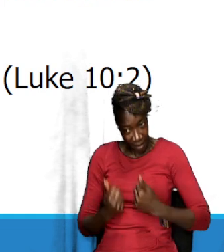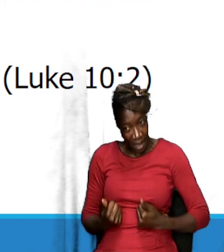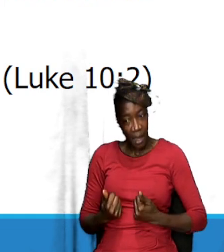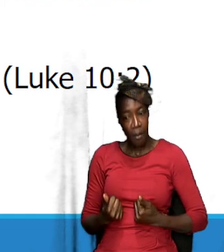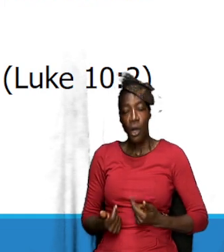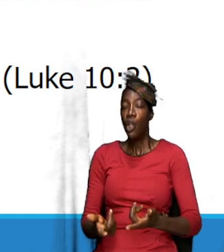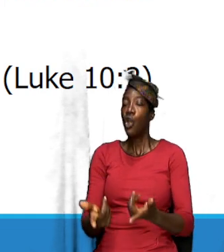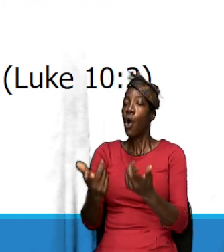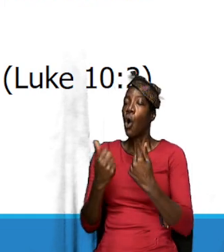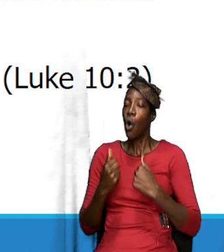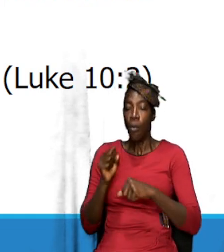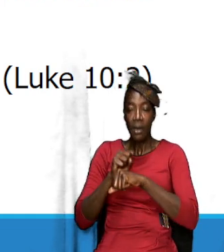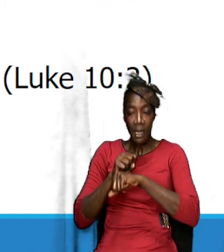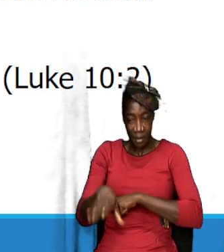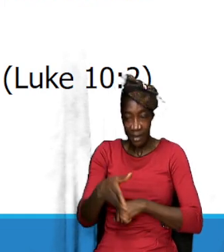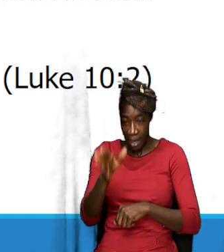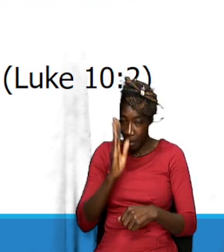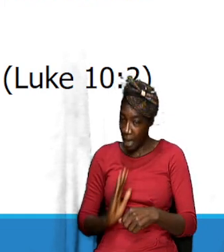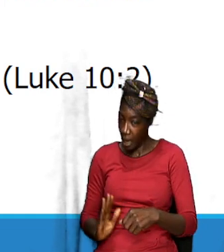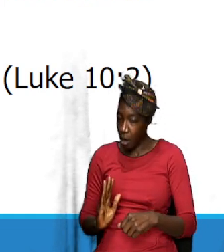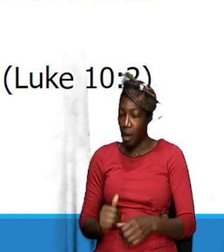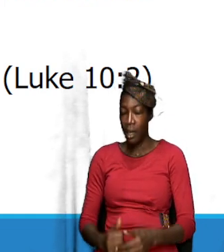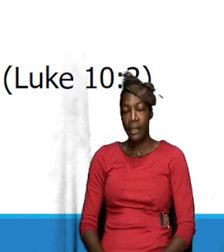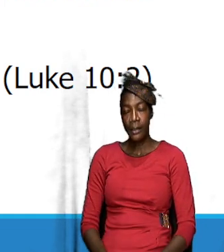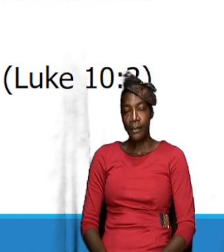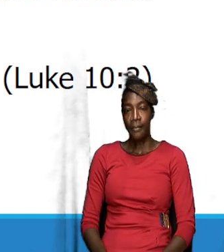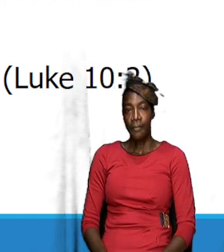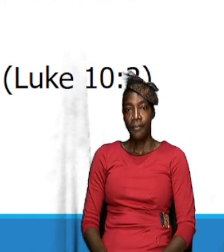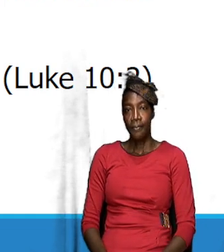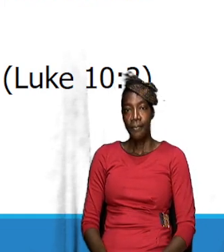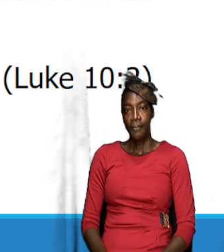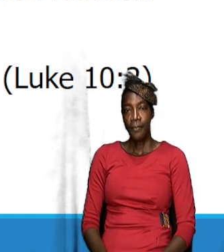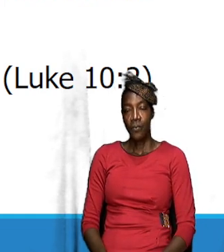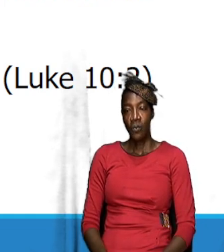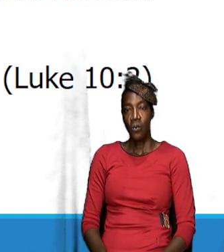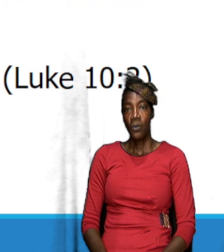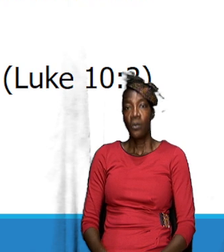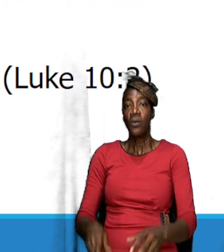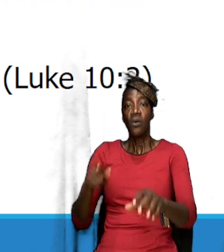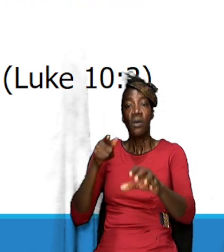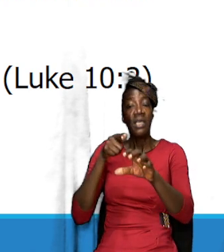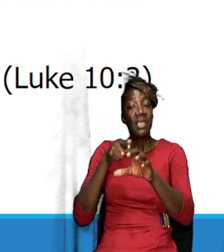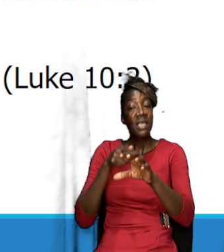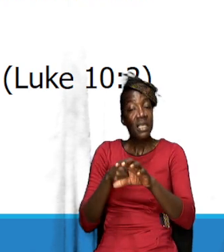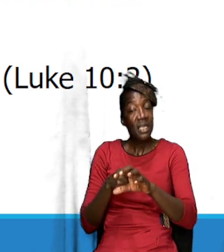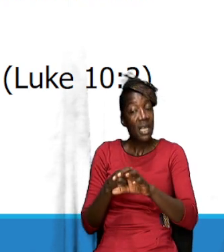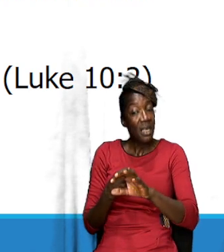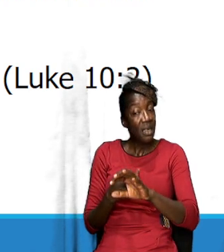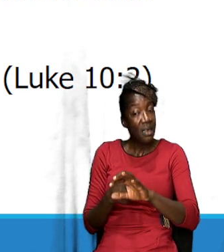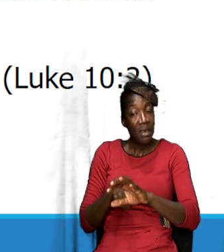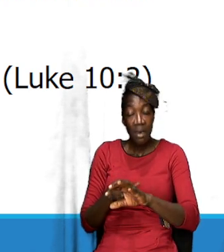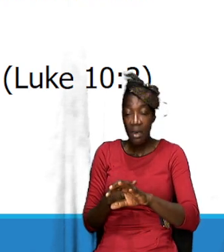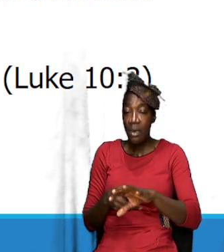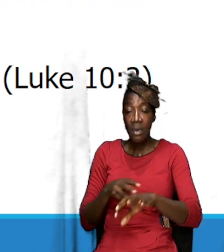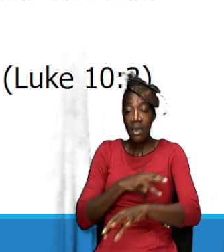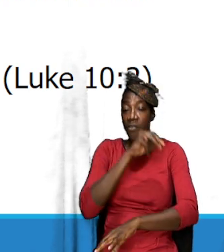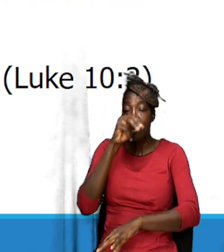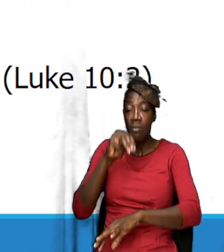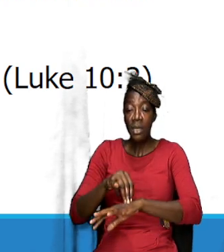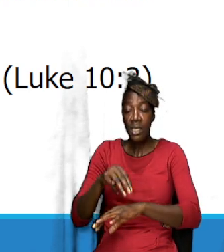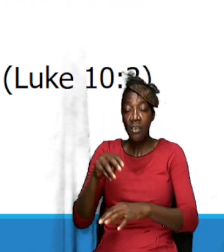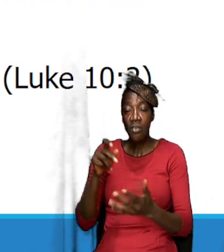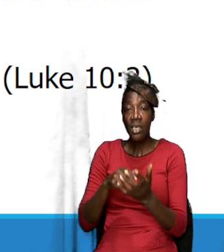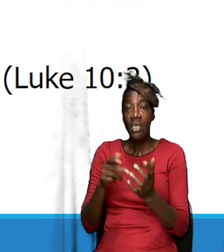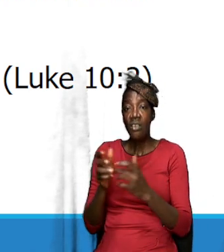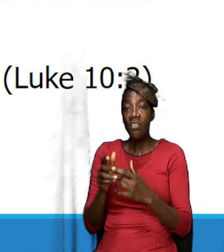God to operate in this God. And so, at the initiation of his ministry, Jesus declares,